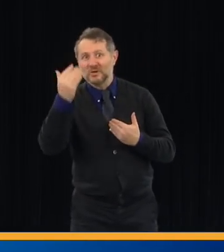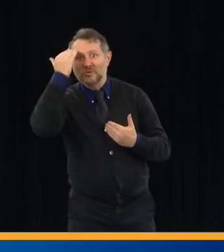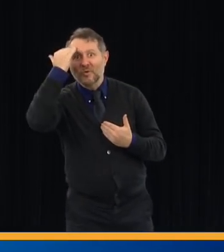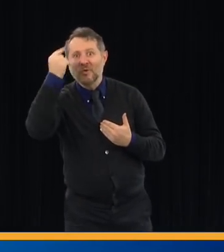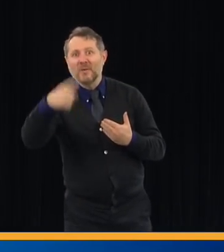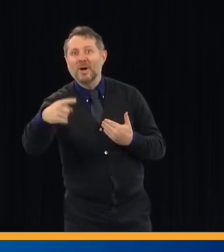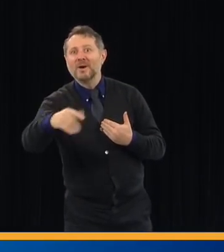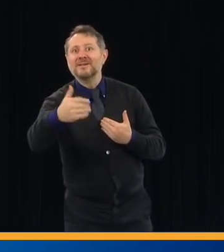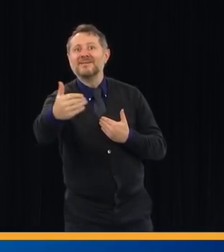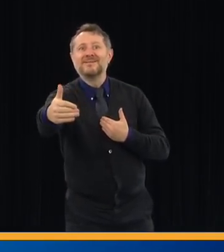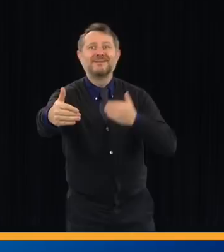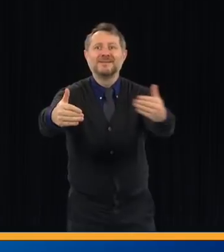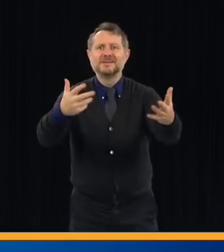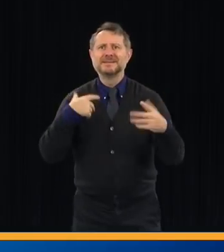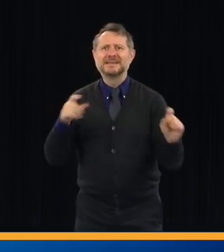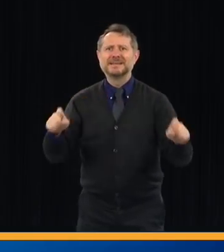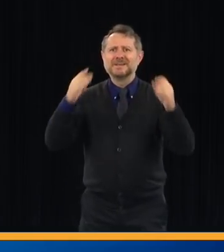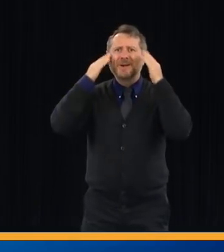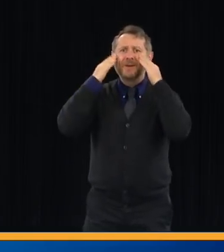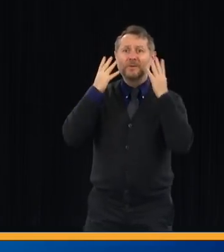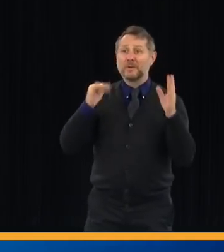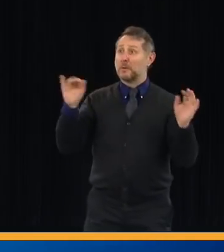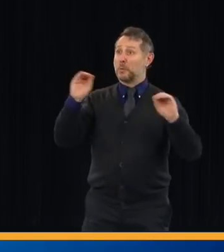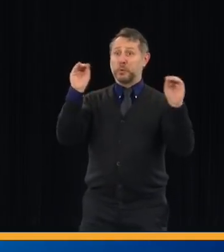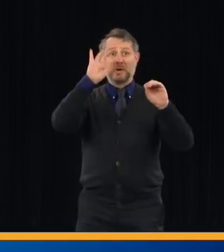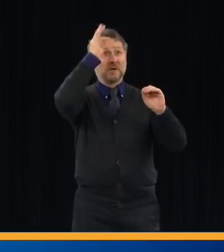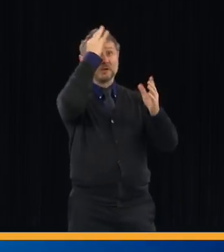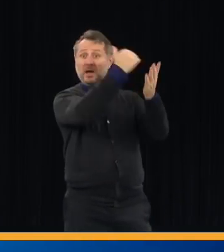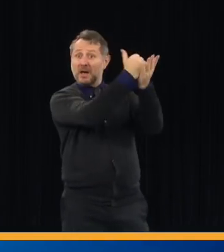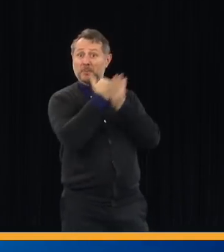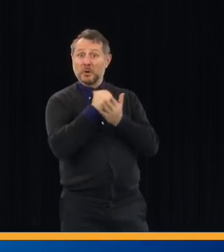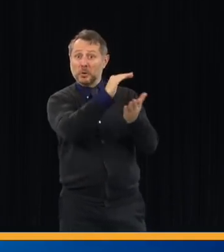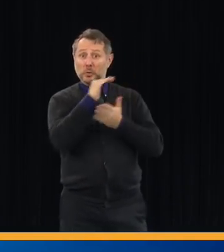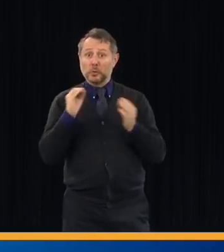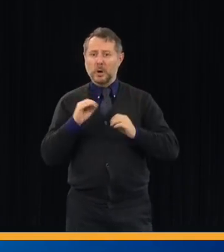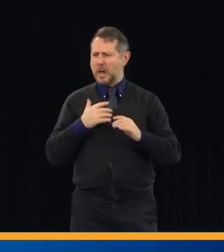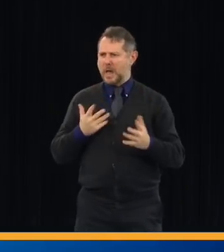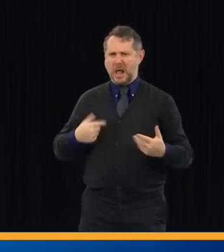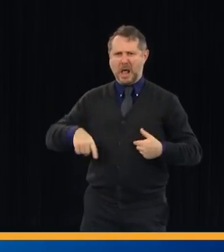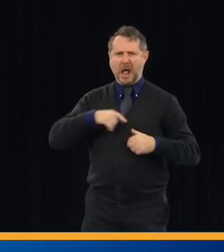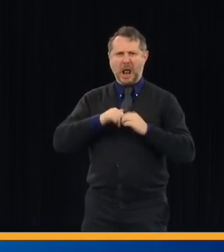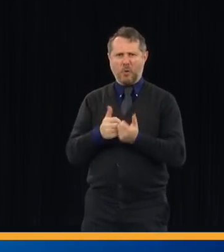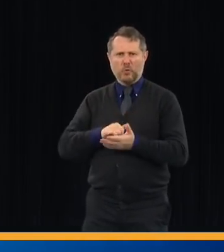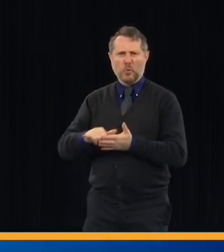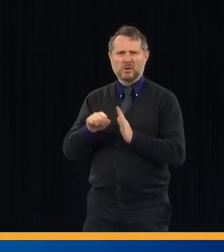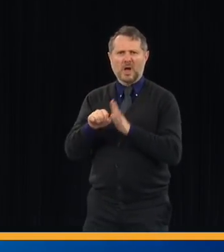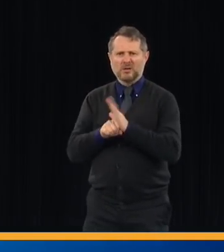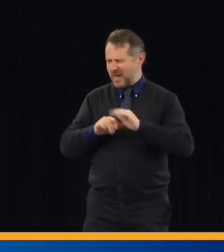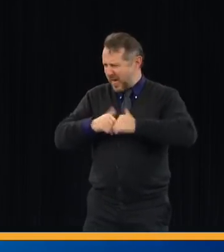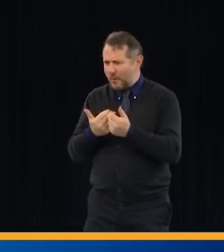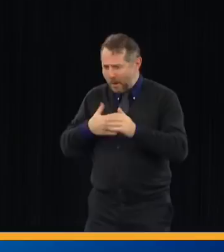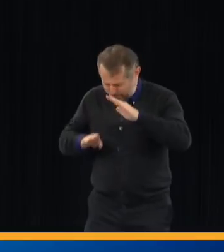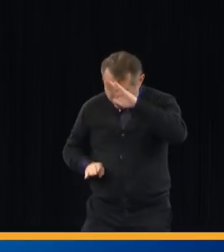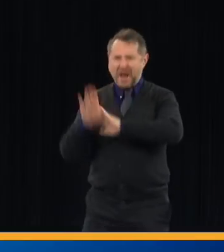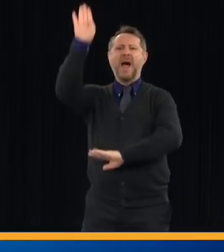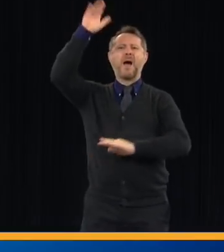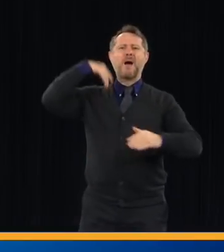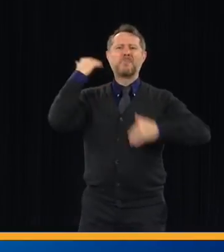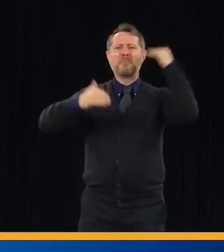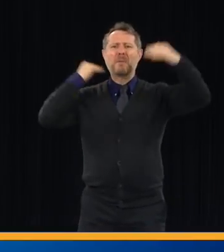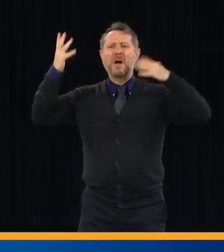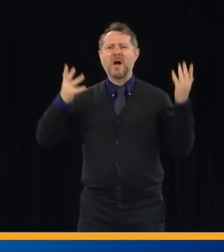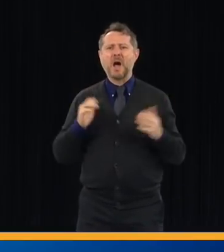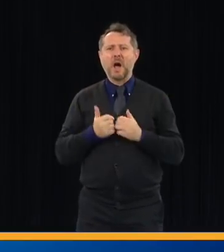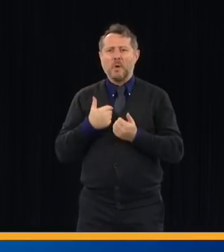And without federal assistance, how does this state economy come back? How do we really start to fund schools, et cetera?